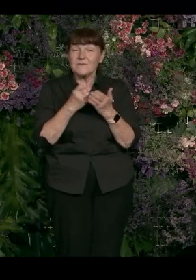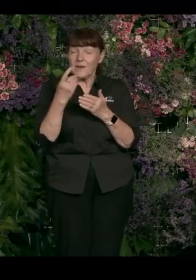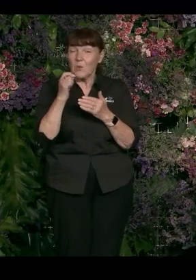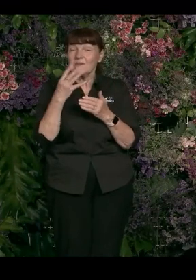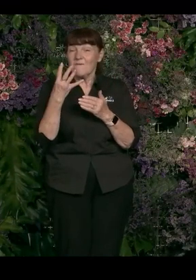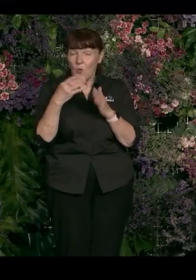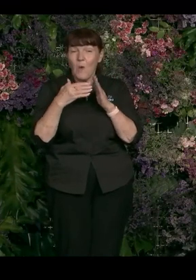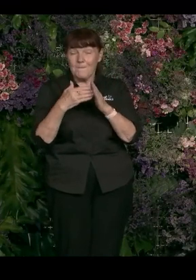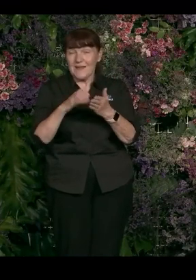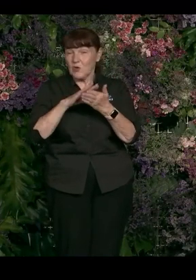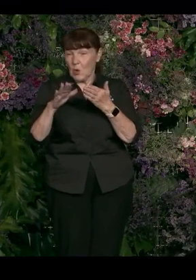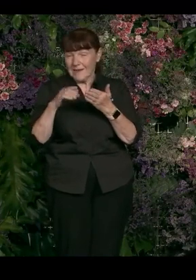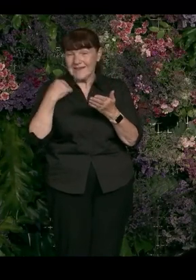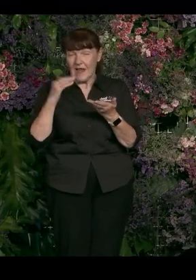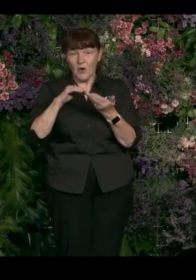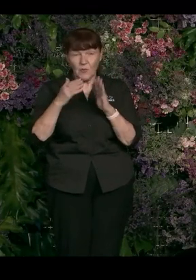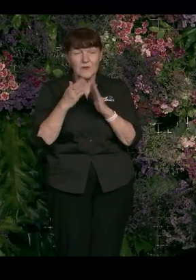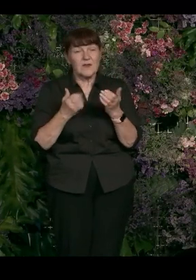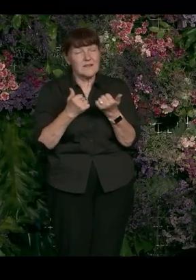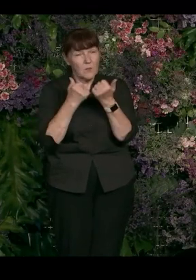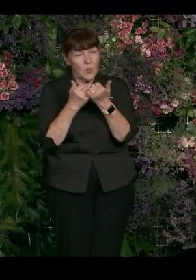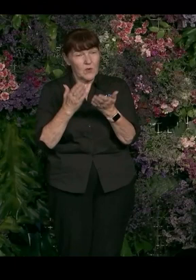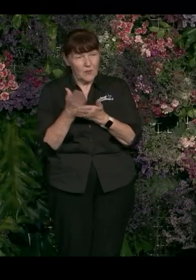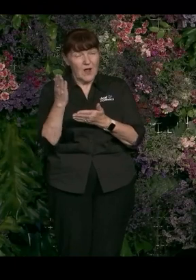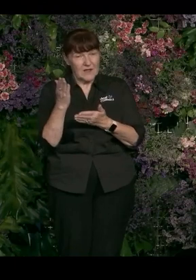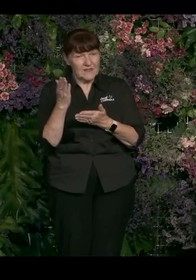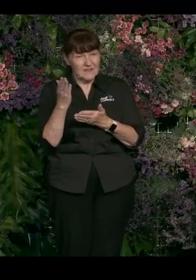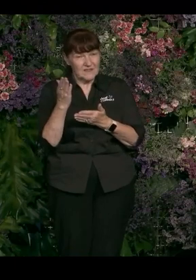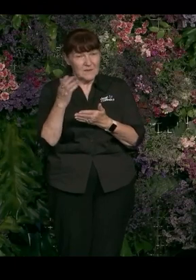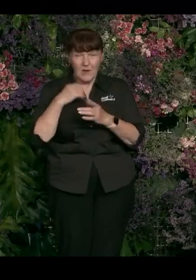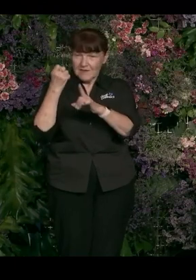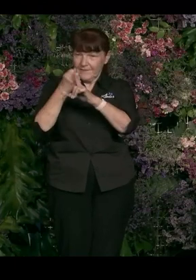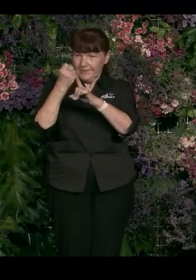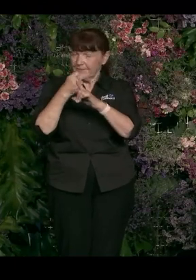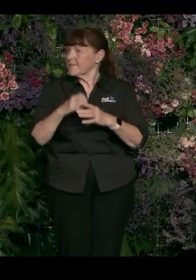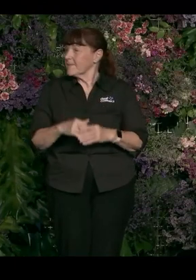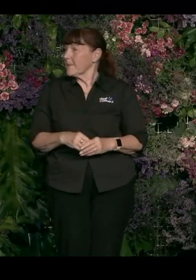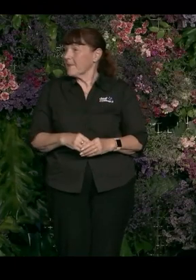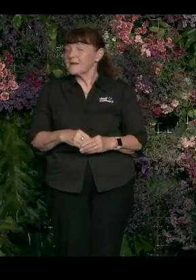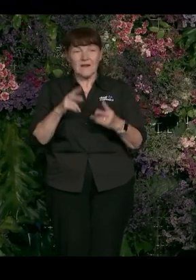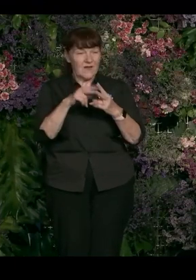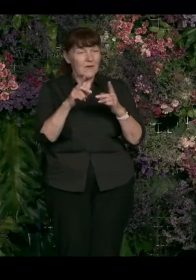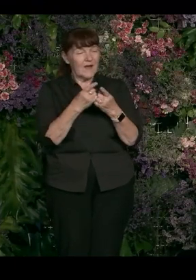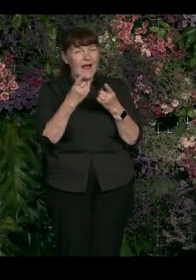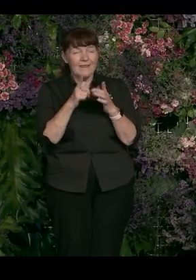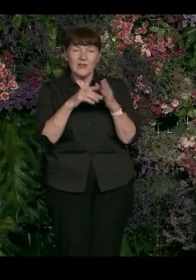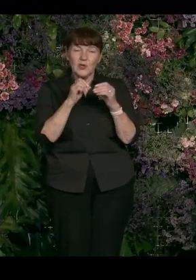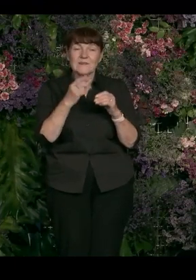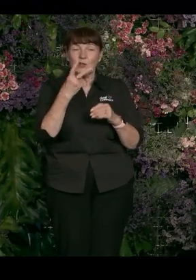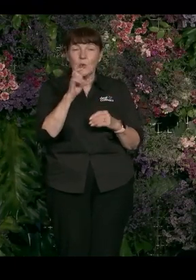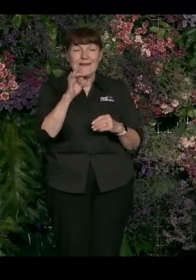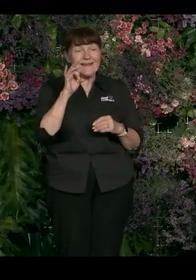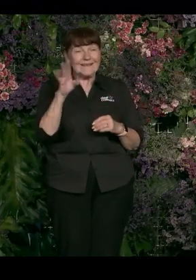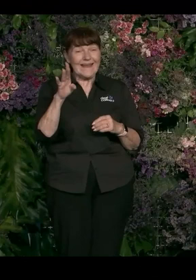in our community to support our rights because I proved it was a business. So ultimately, had a couple other jobs, and I was laid off in 2010.